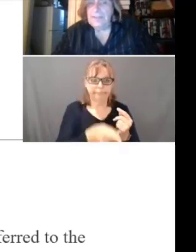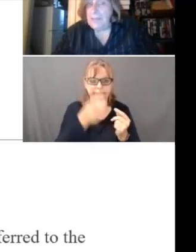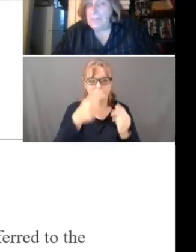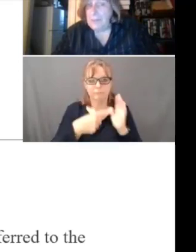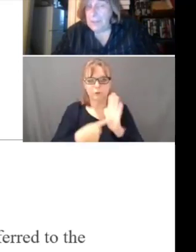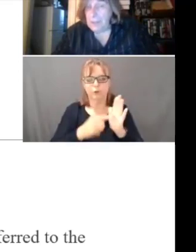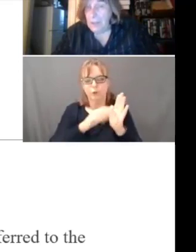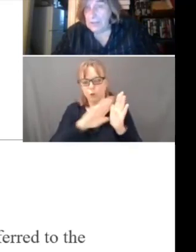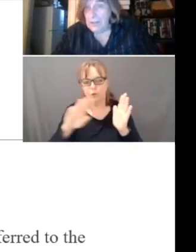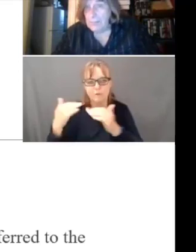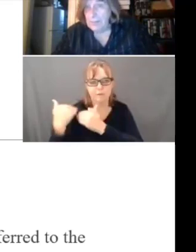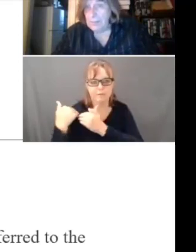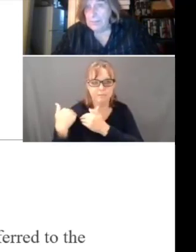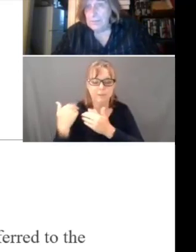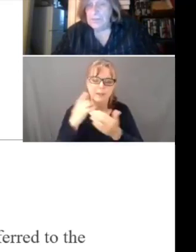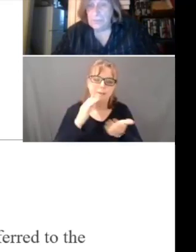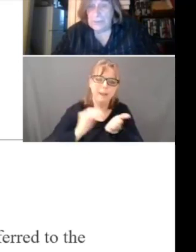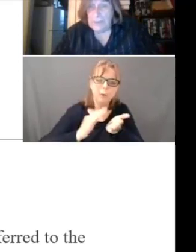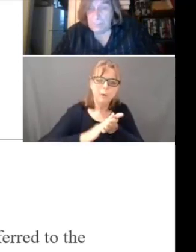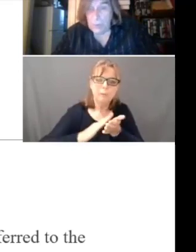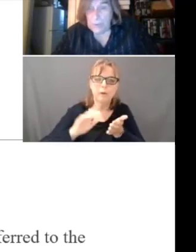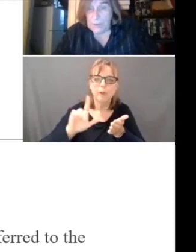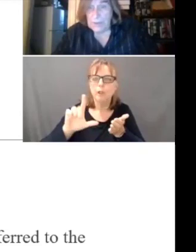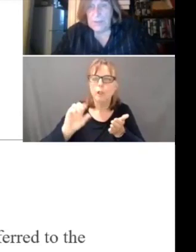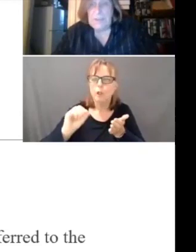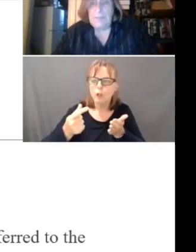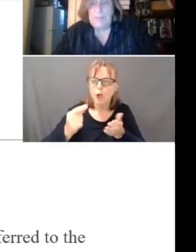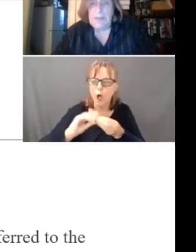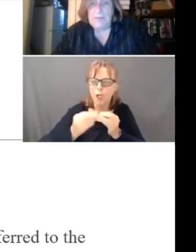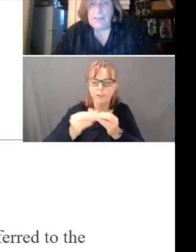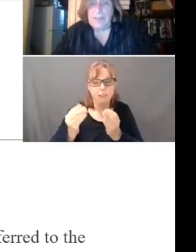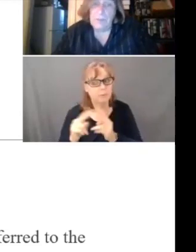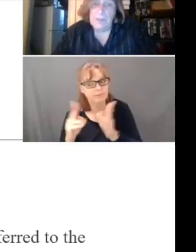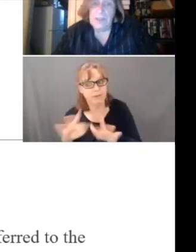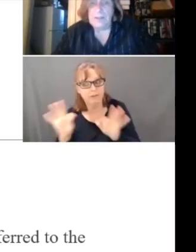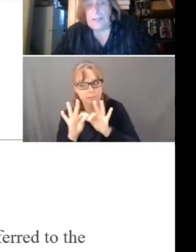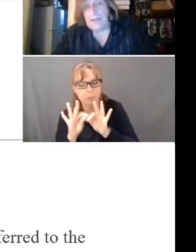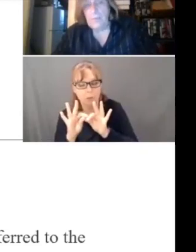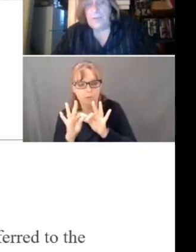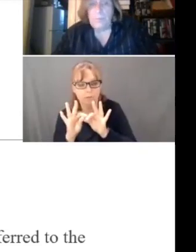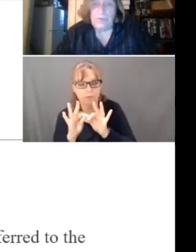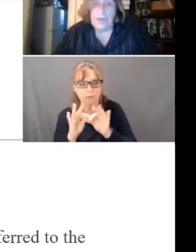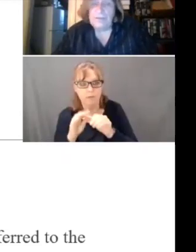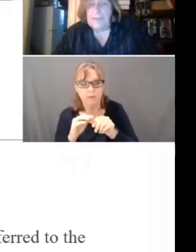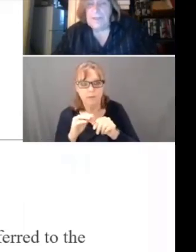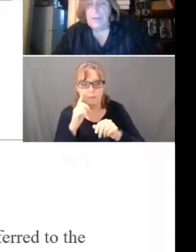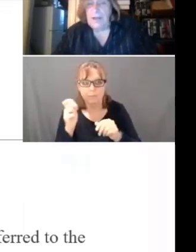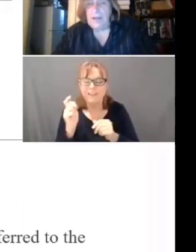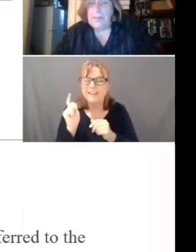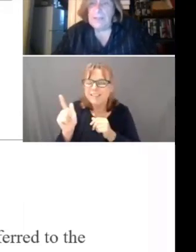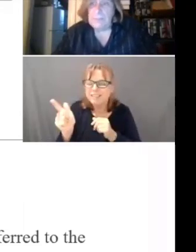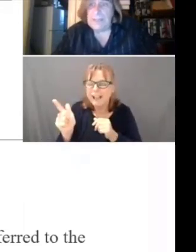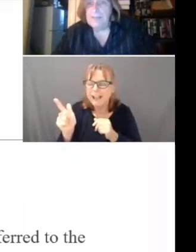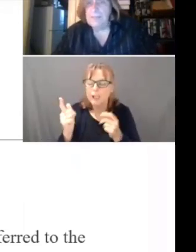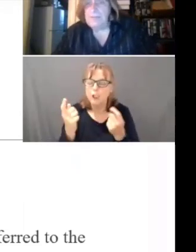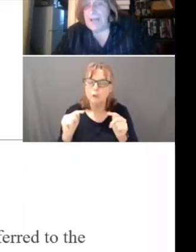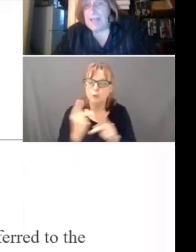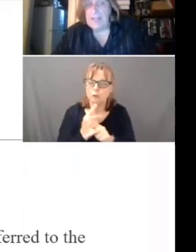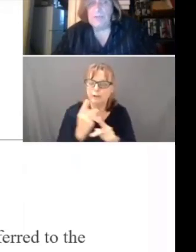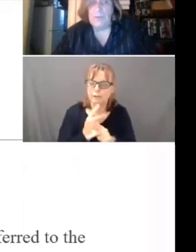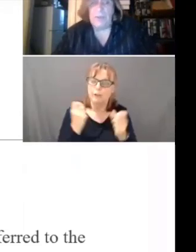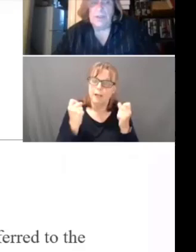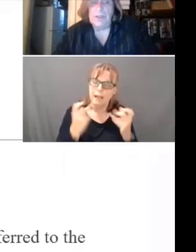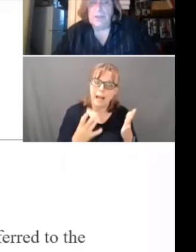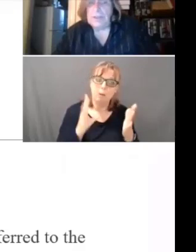assign a public blog number, which is really important because that's why later when we're trying to figure out how many complaints have been